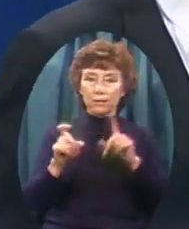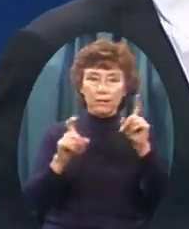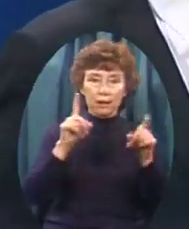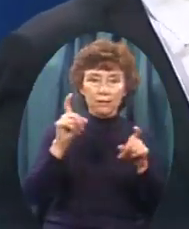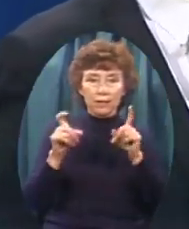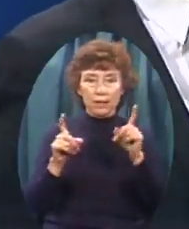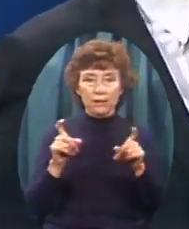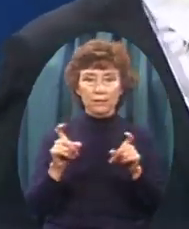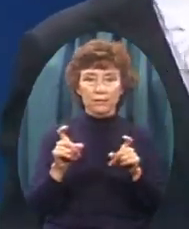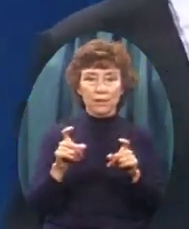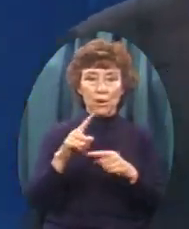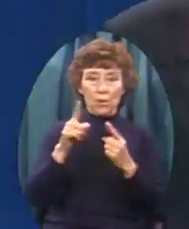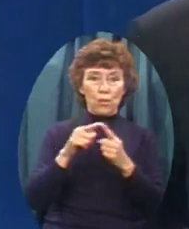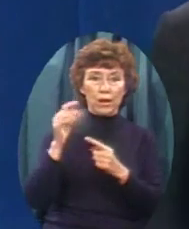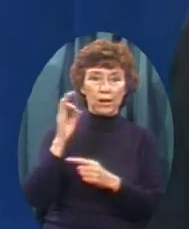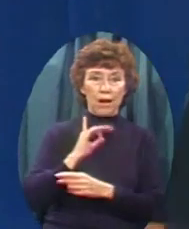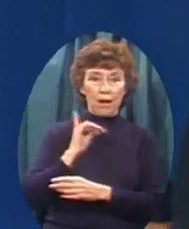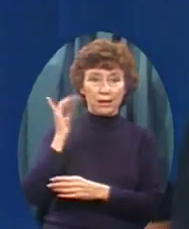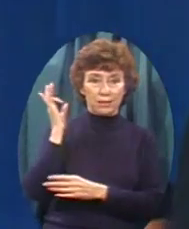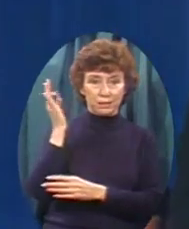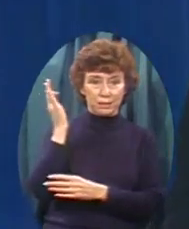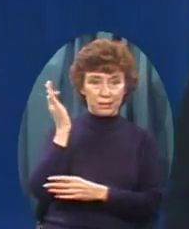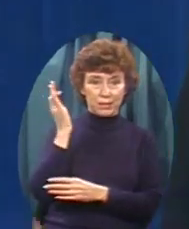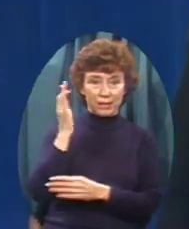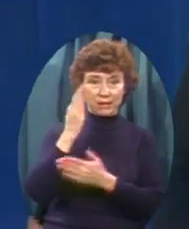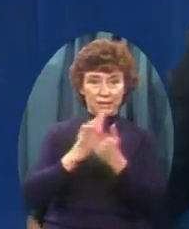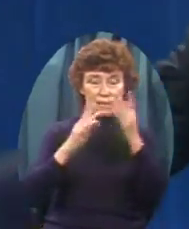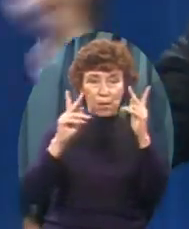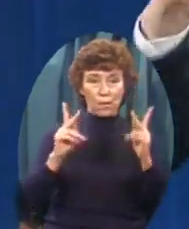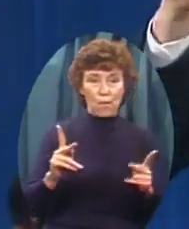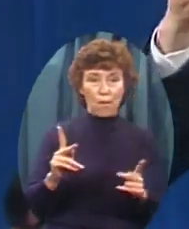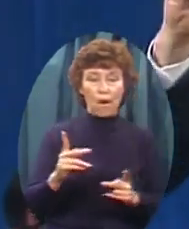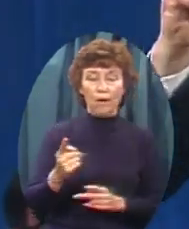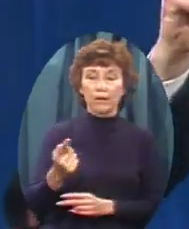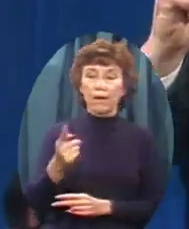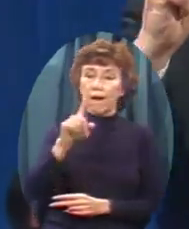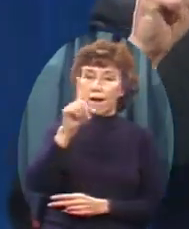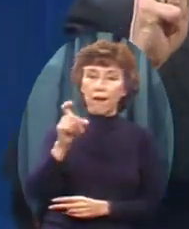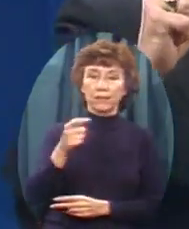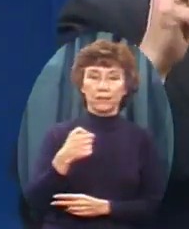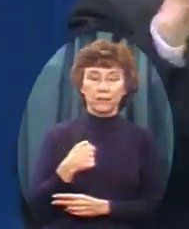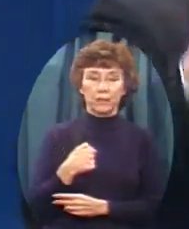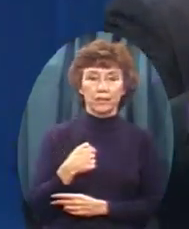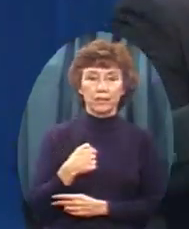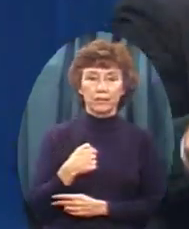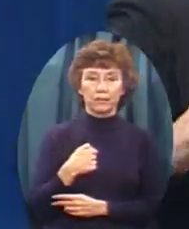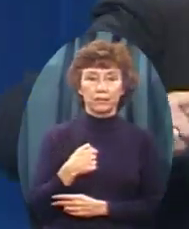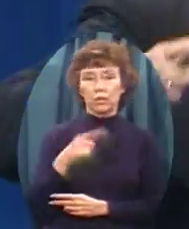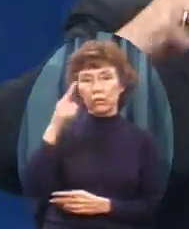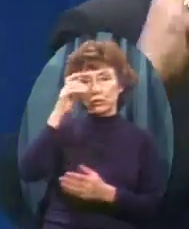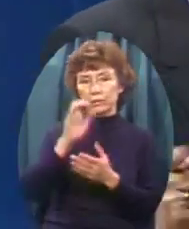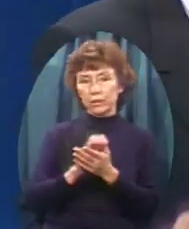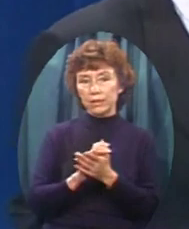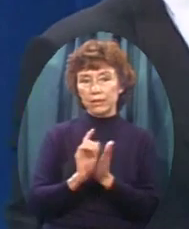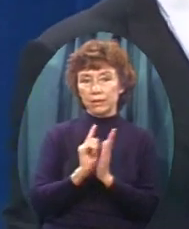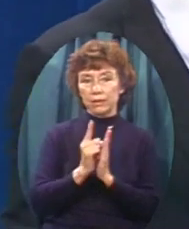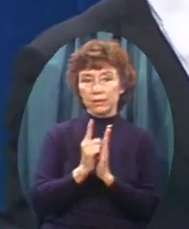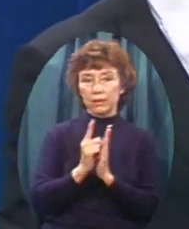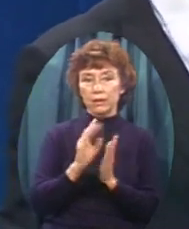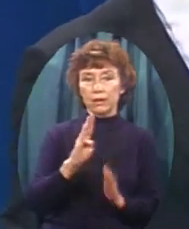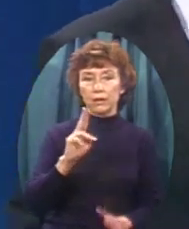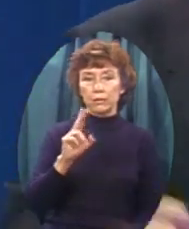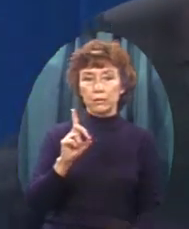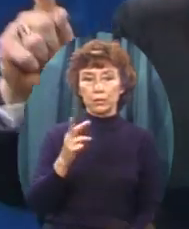In the Q&A period That follows Someone doesn't come And say Do you believe That a Buddhist Or a Muslim